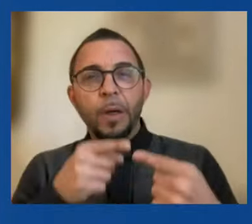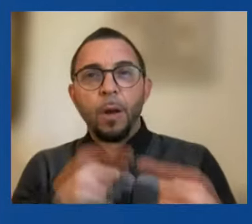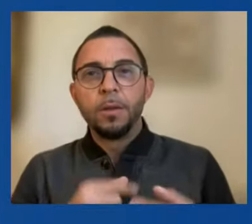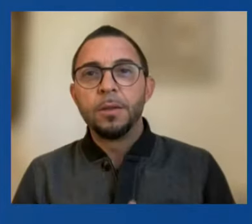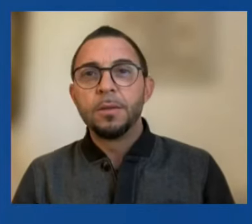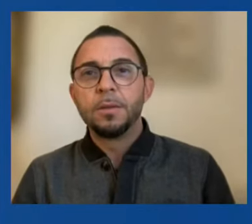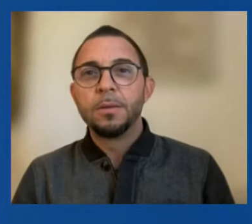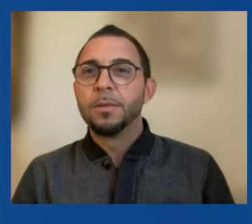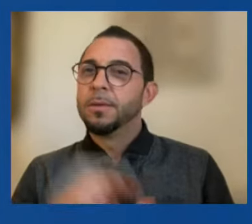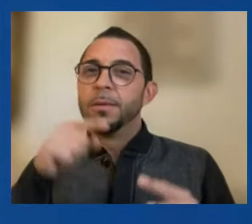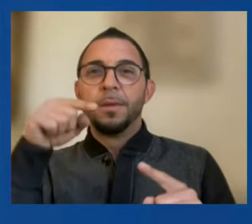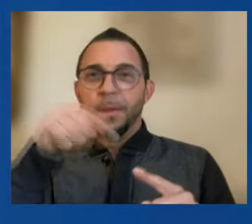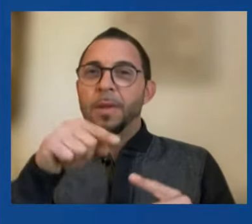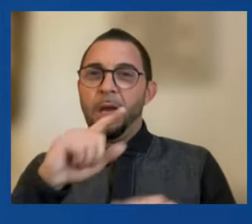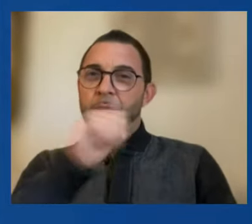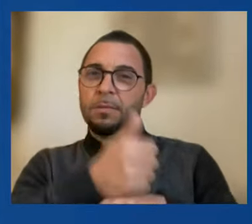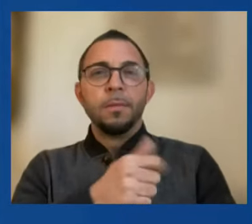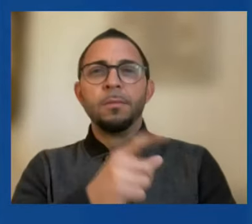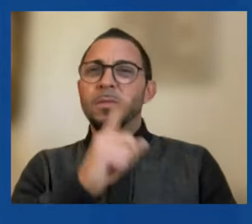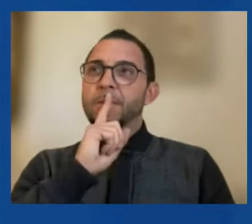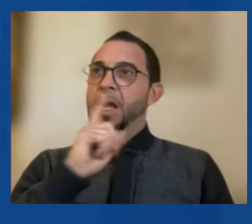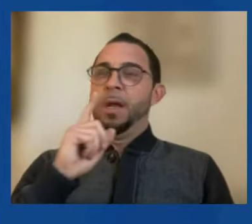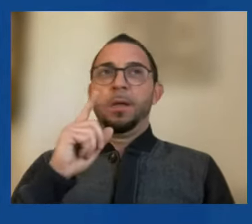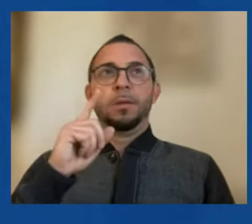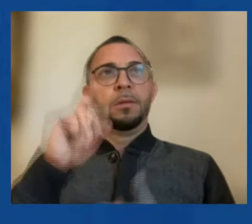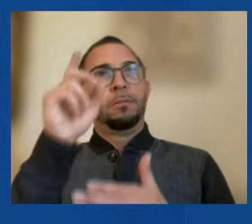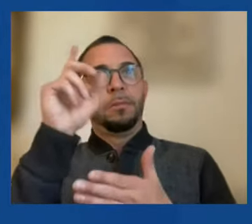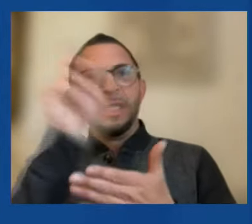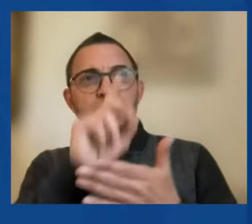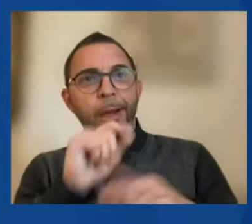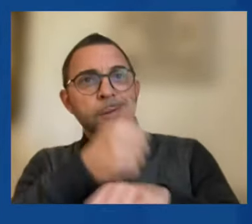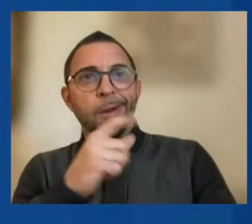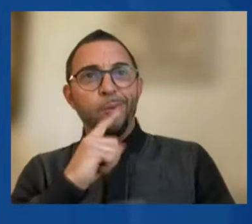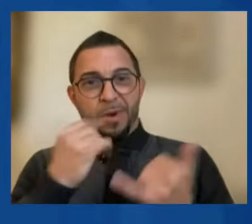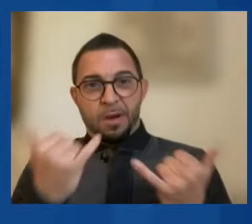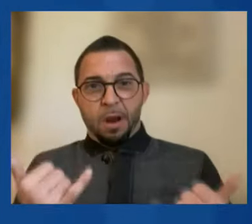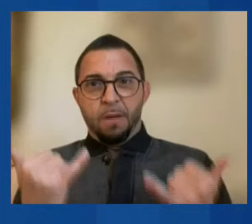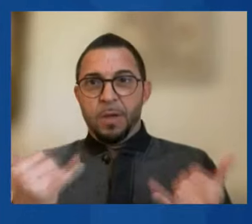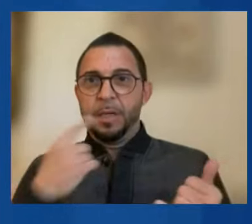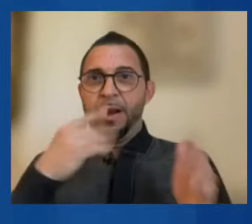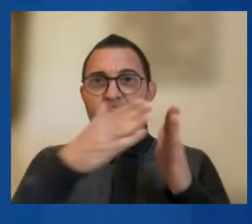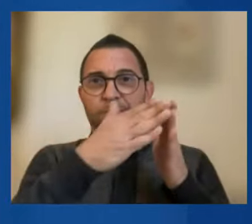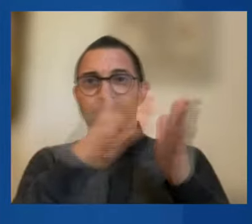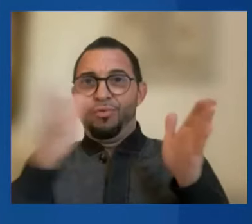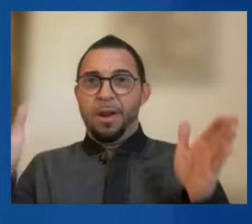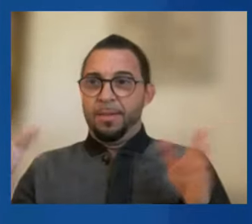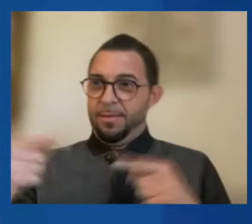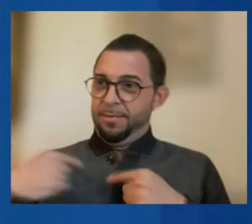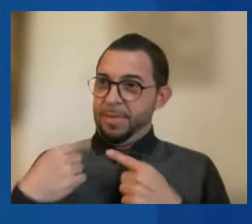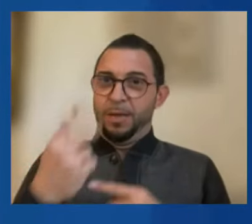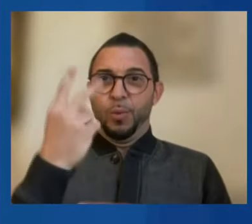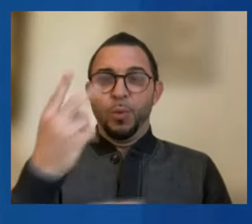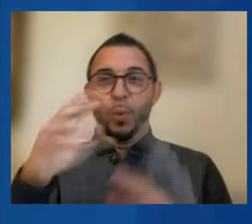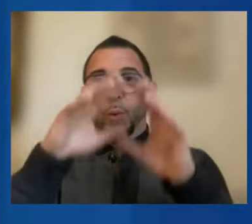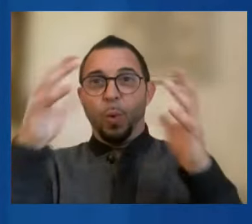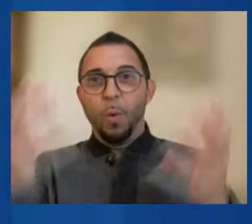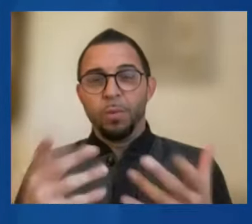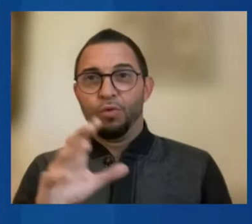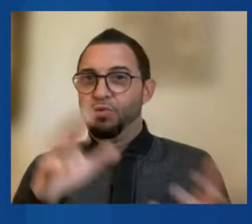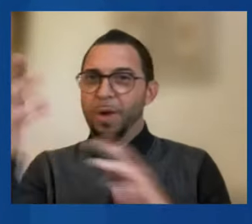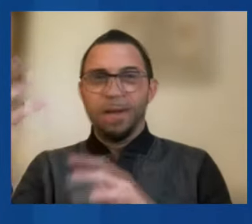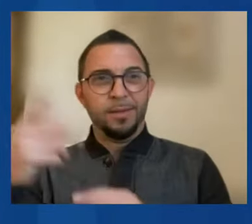to deal with the novelty and breadth of the last two global crises. As a